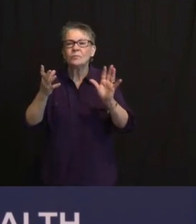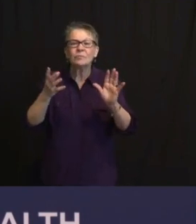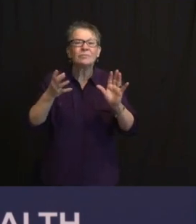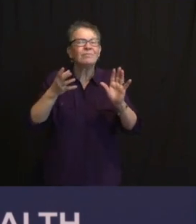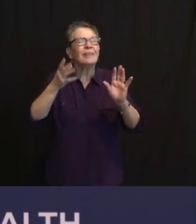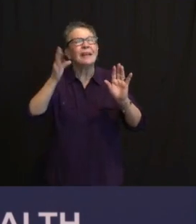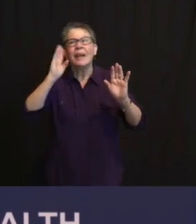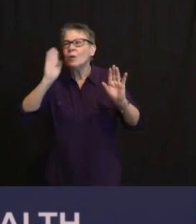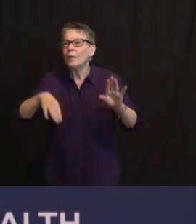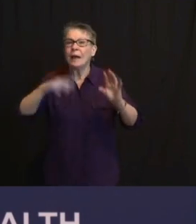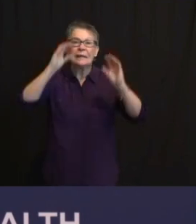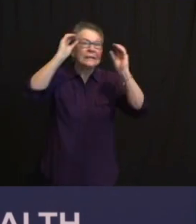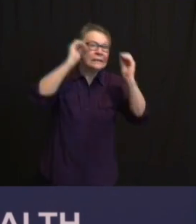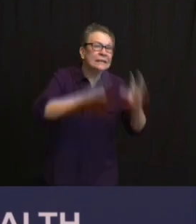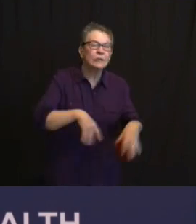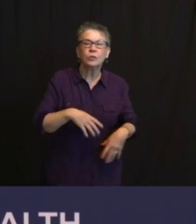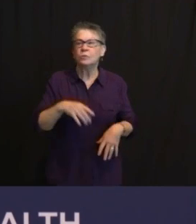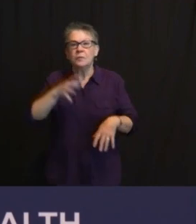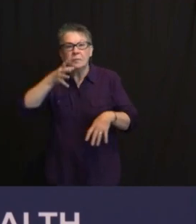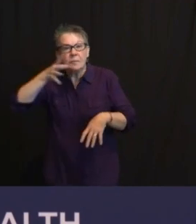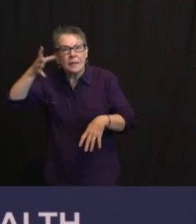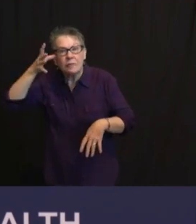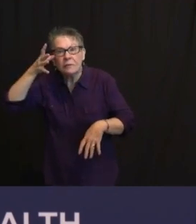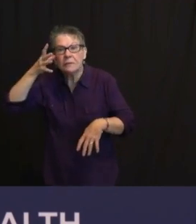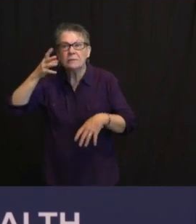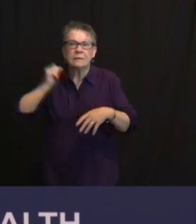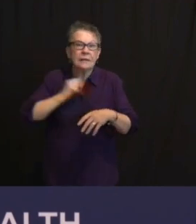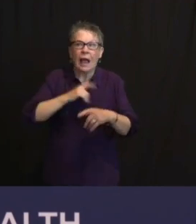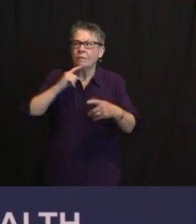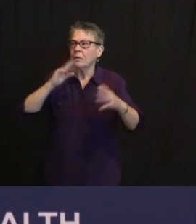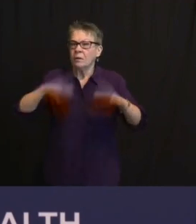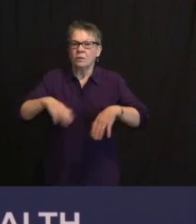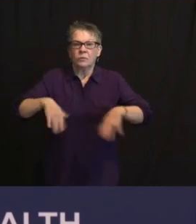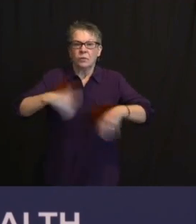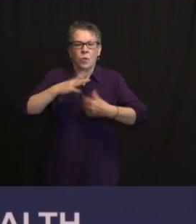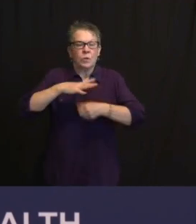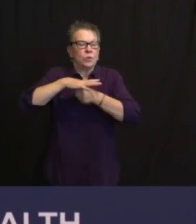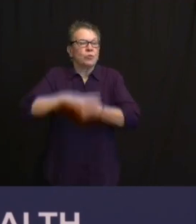A LOT MORE IN PERSON IN THIS SCHOOL YEAR BEFORE IT ENDS.